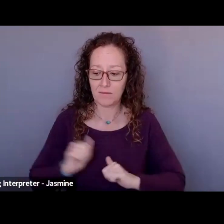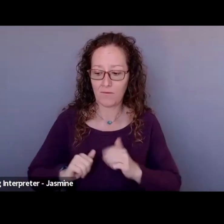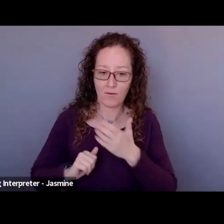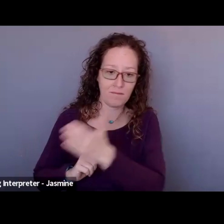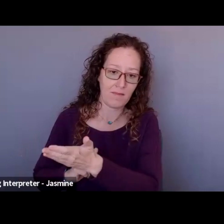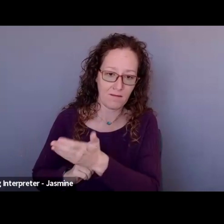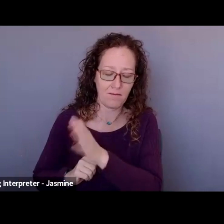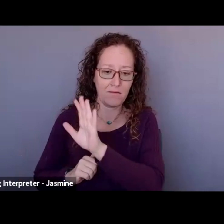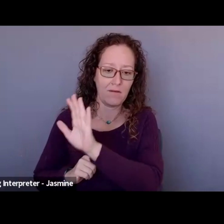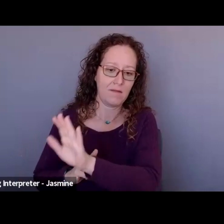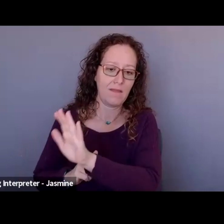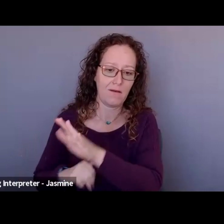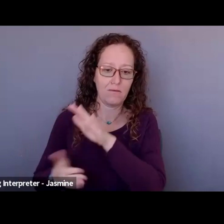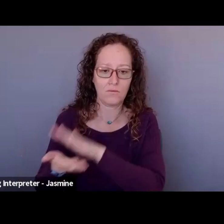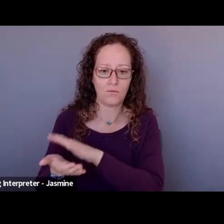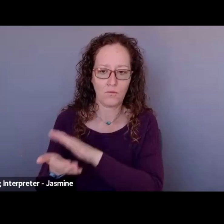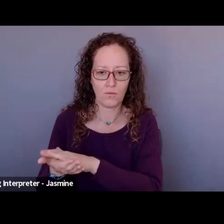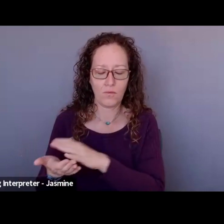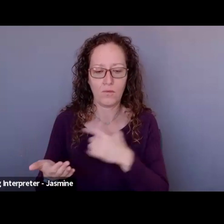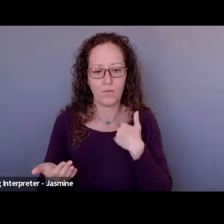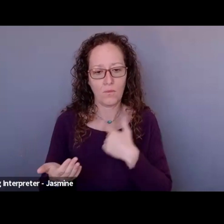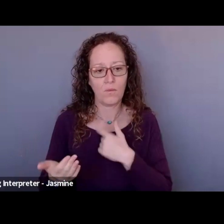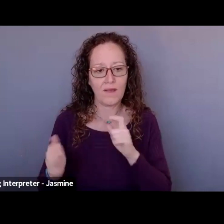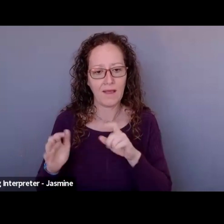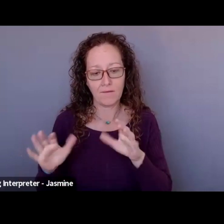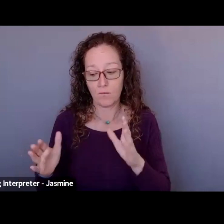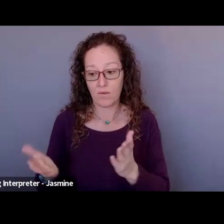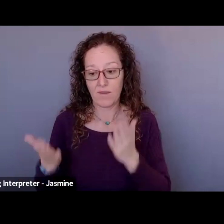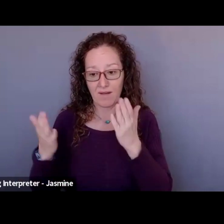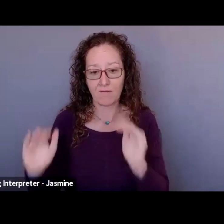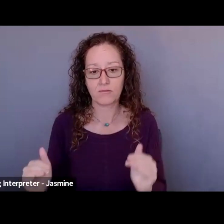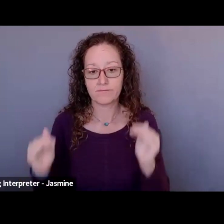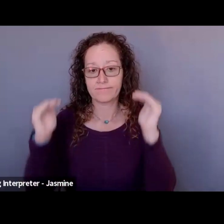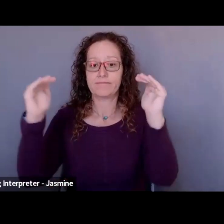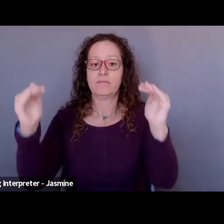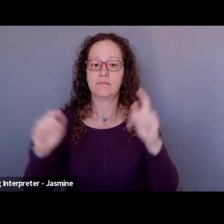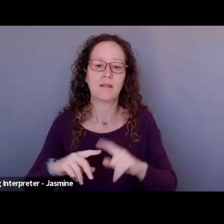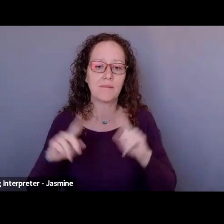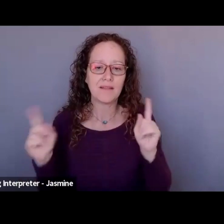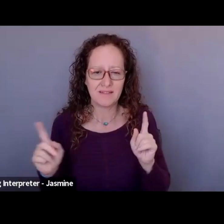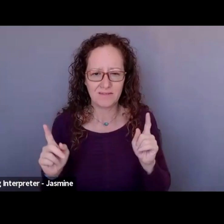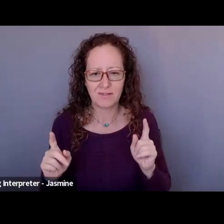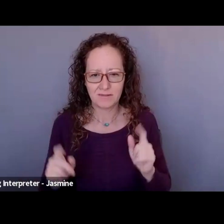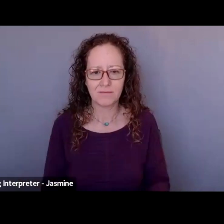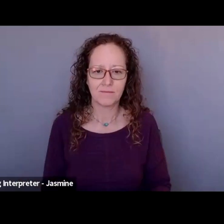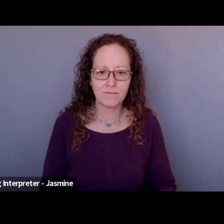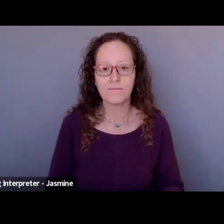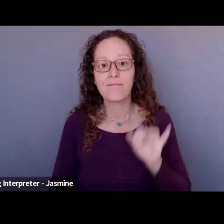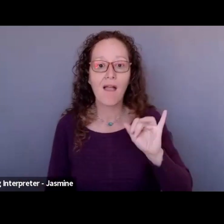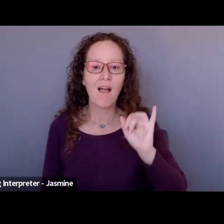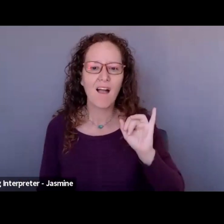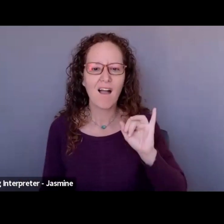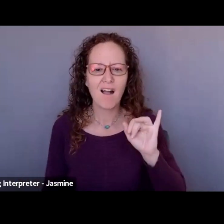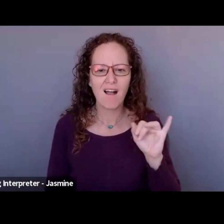We have to elevate. What we have to offer is something different, right? Ah, that was an aha